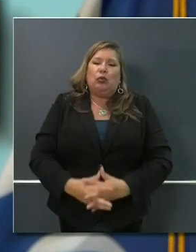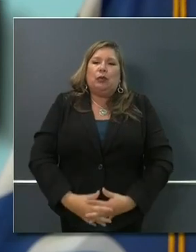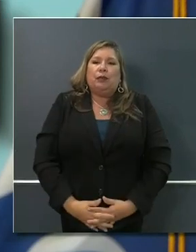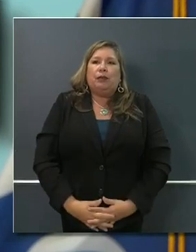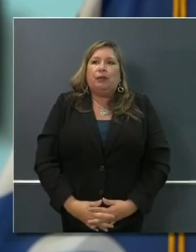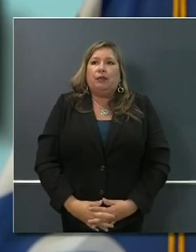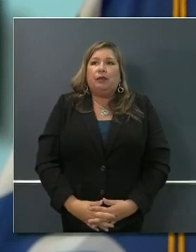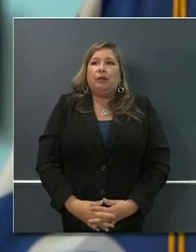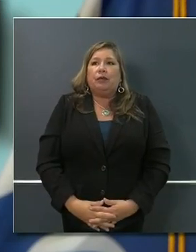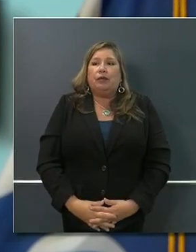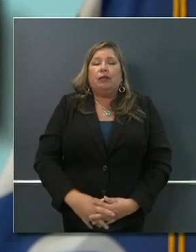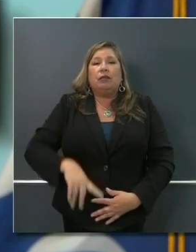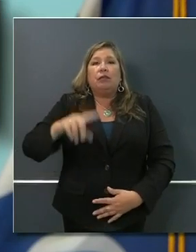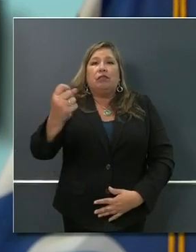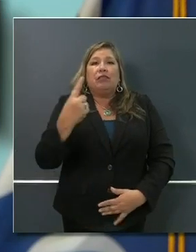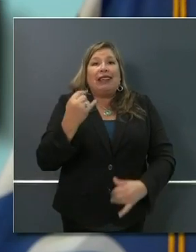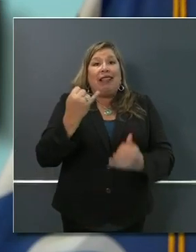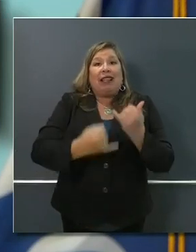Dickerson, Fox 40.